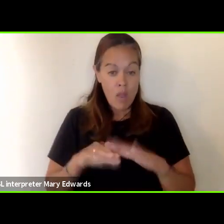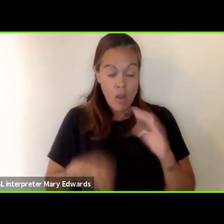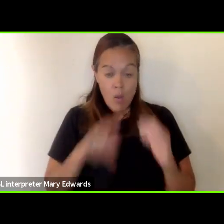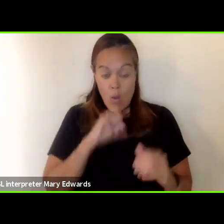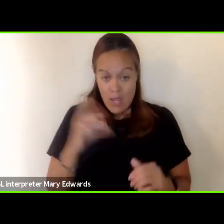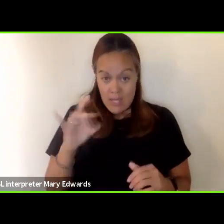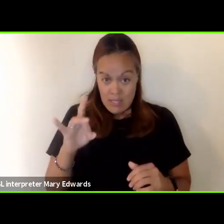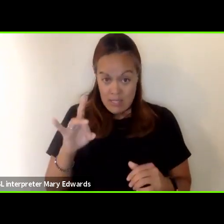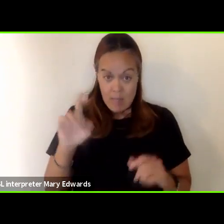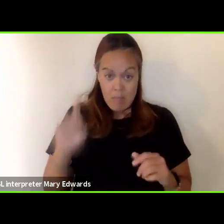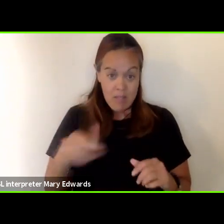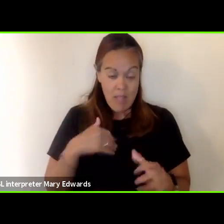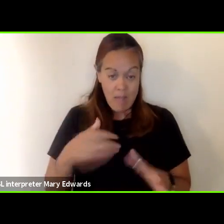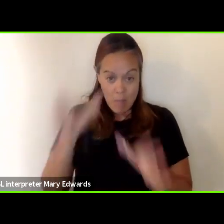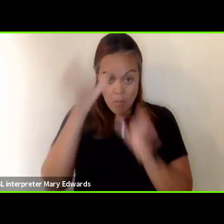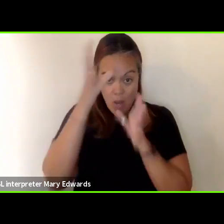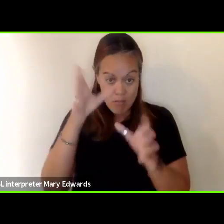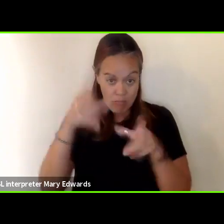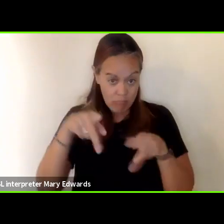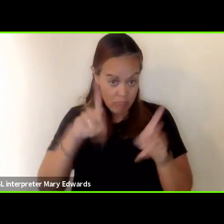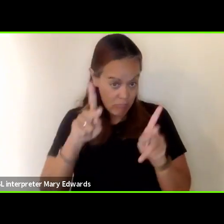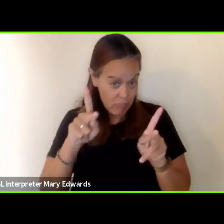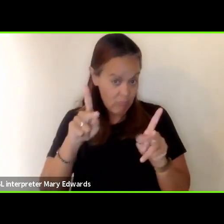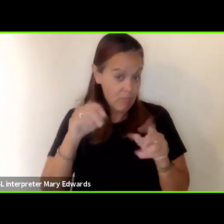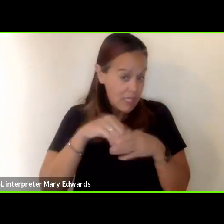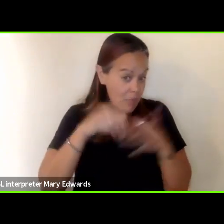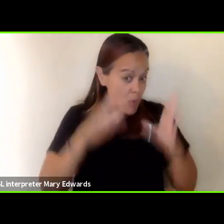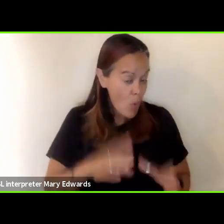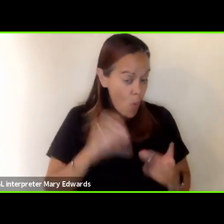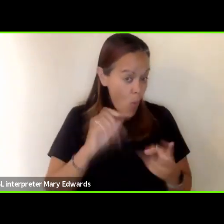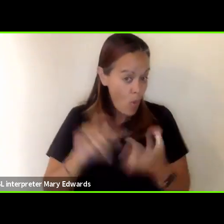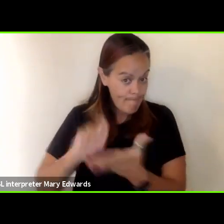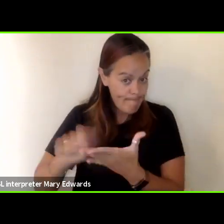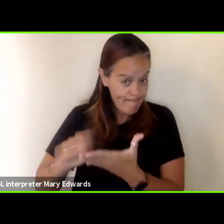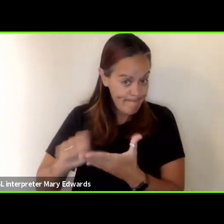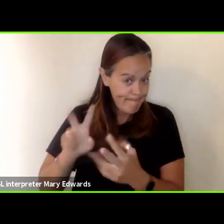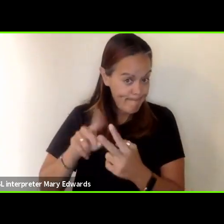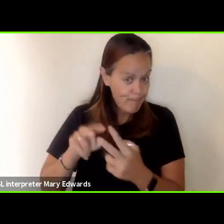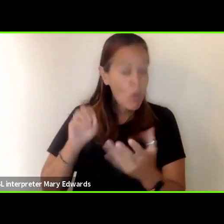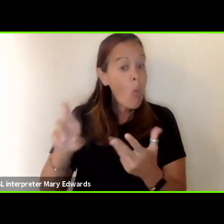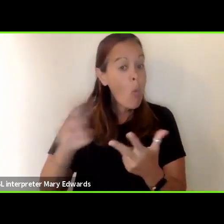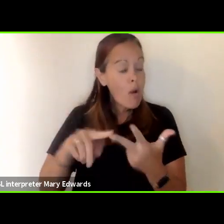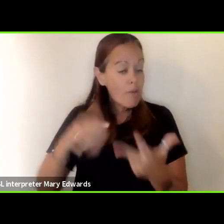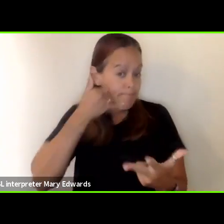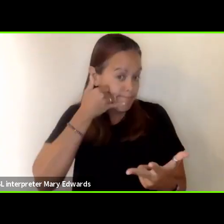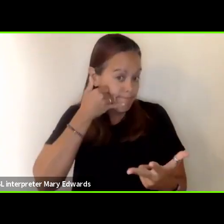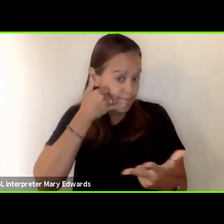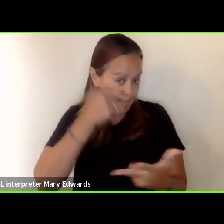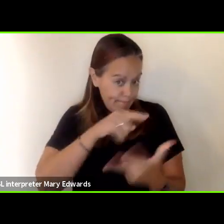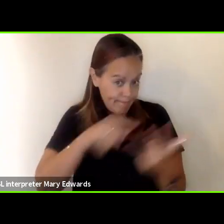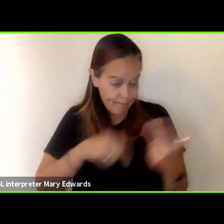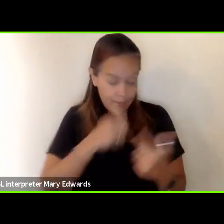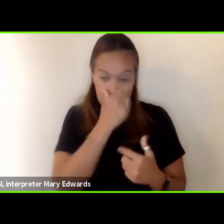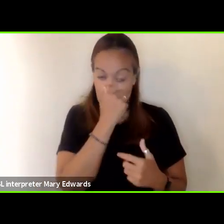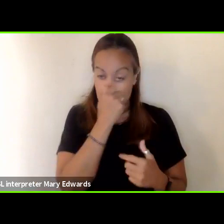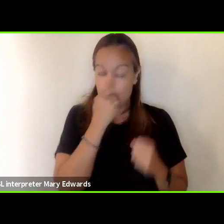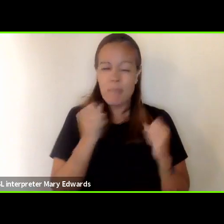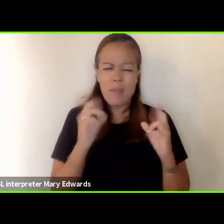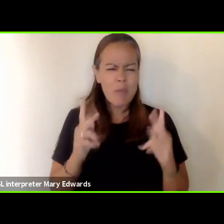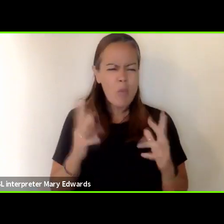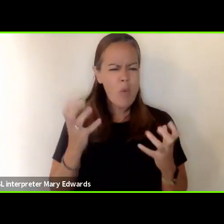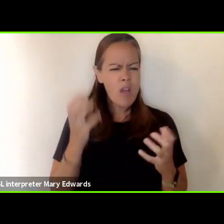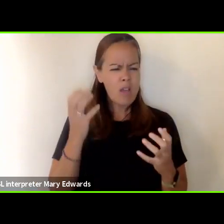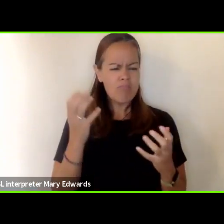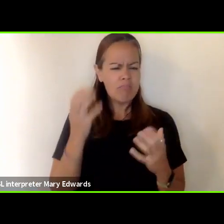must have parental consent whether that is in person or written or over the phone many people want to know when a